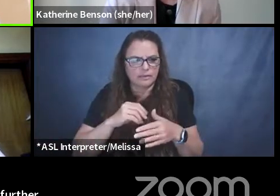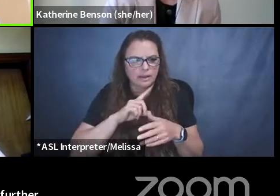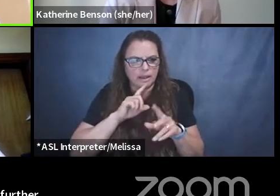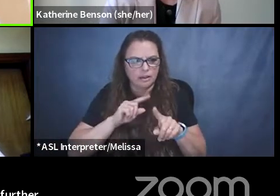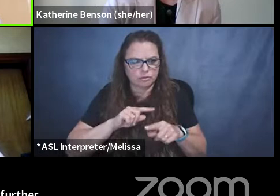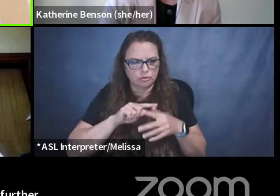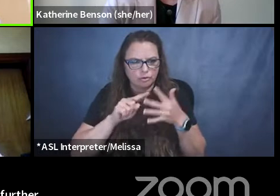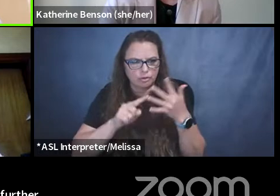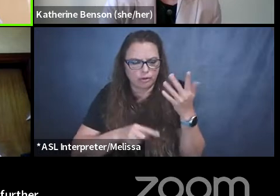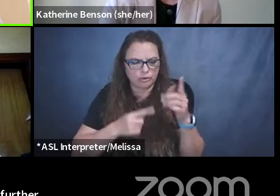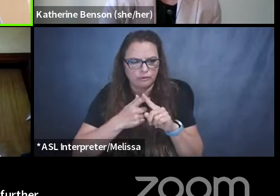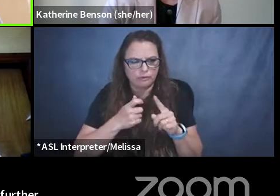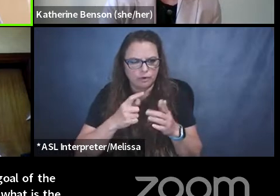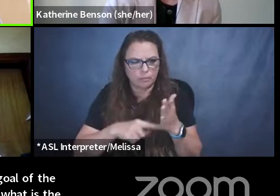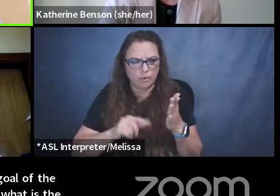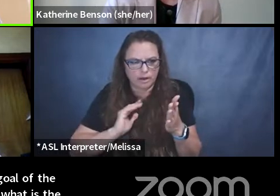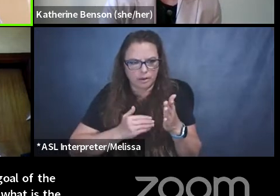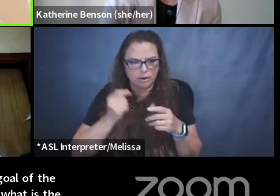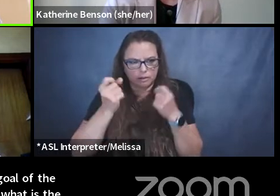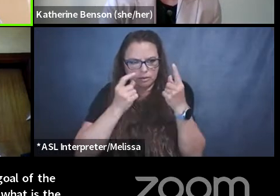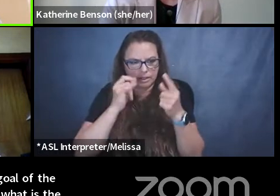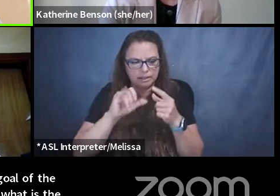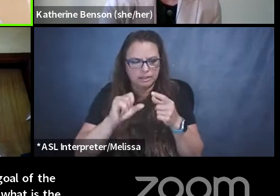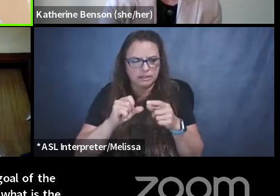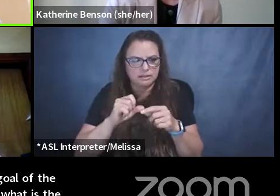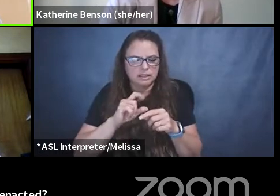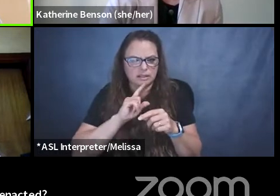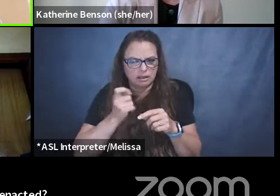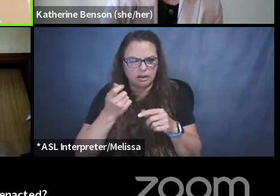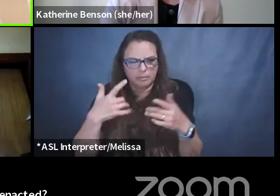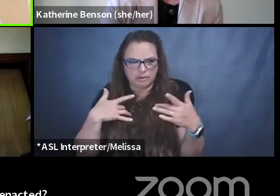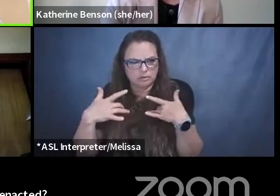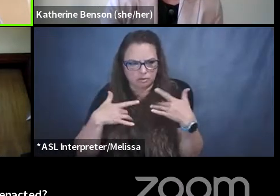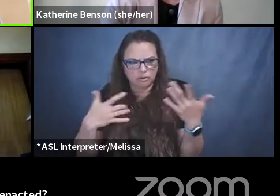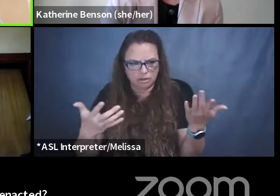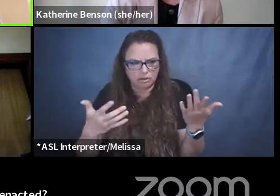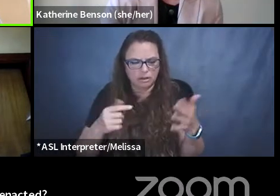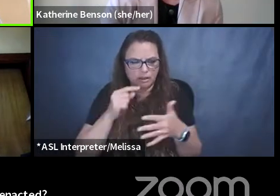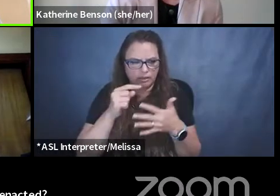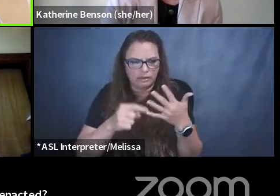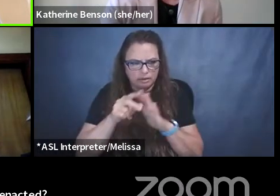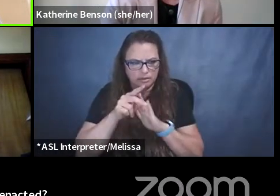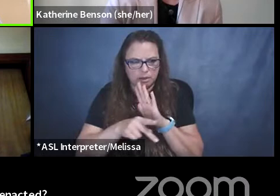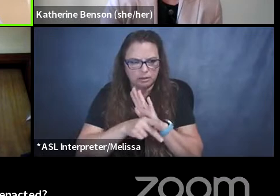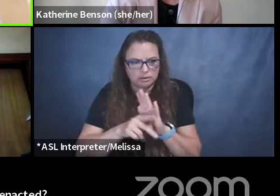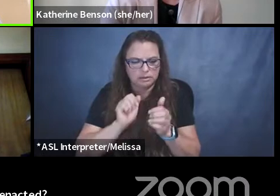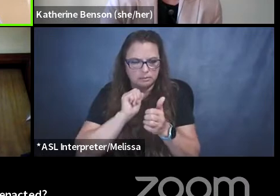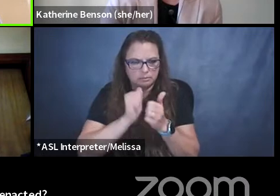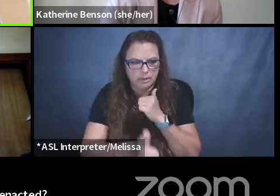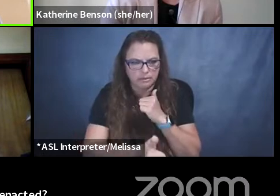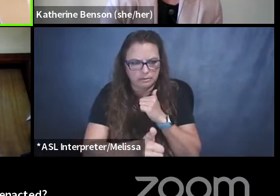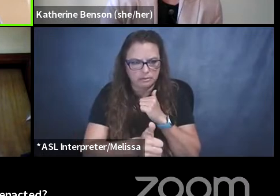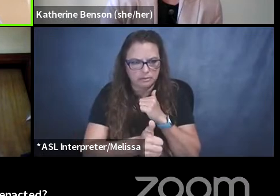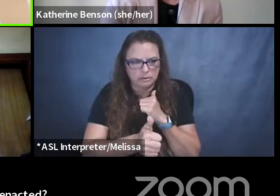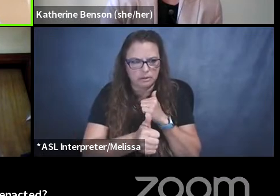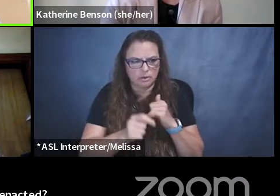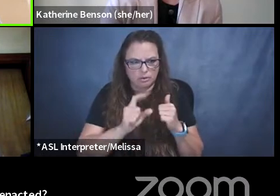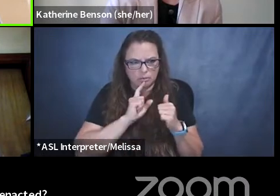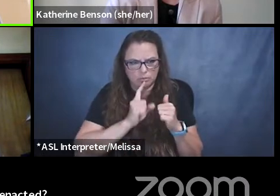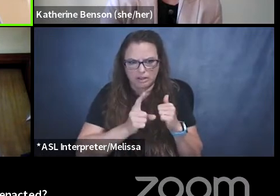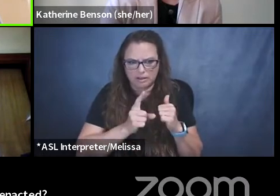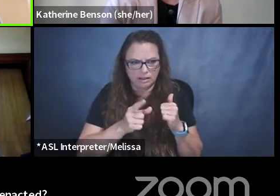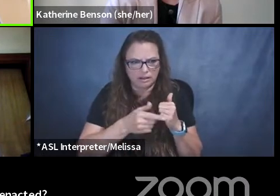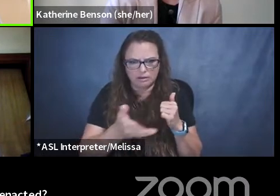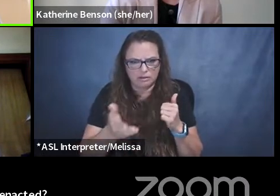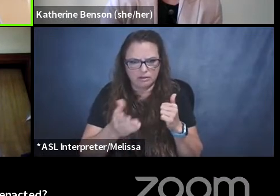to those from what, you know, our understanding is, are, is somewhat concerning. Um, these policies were passed, um, where really, there was no